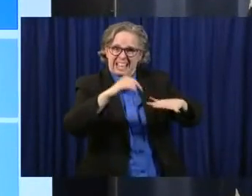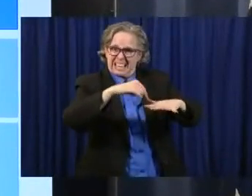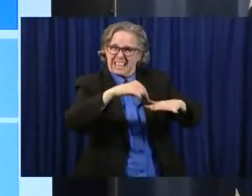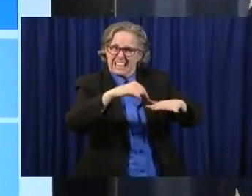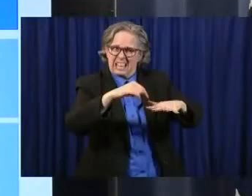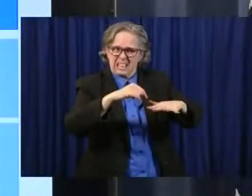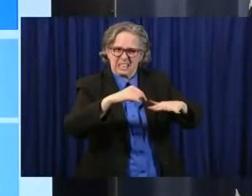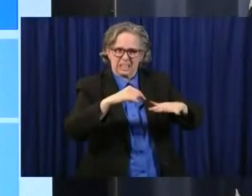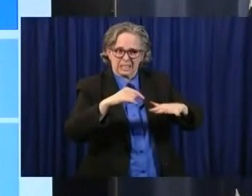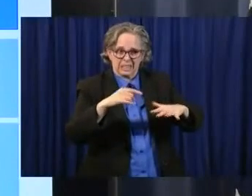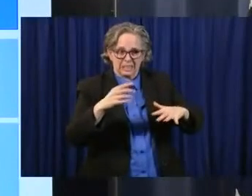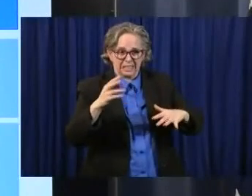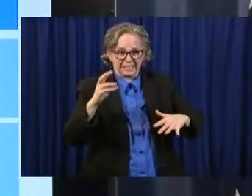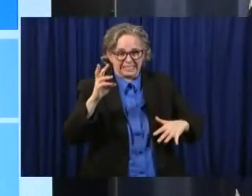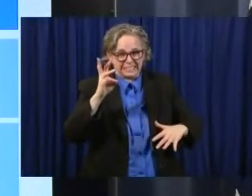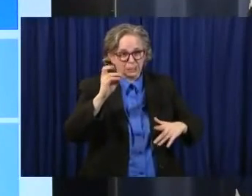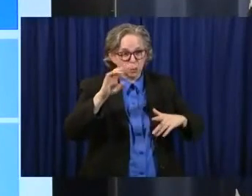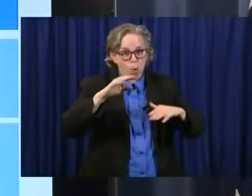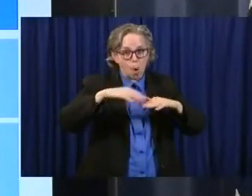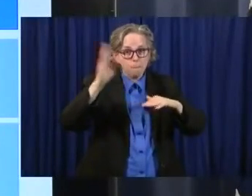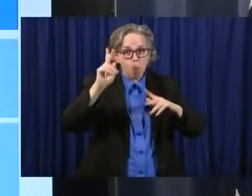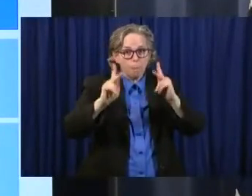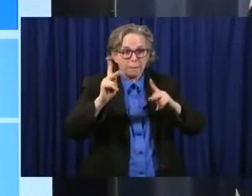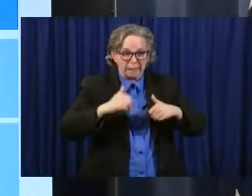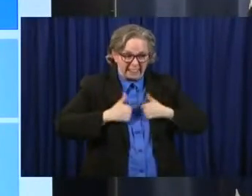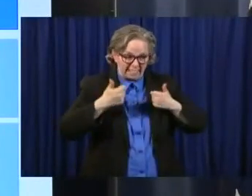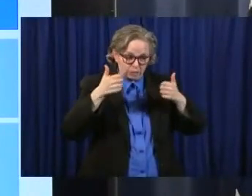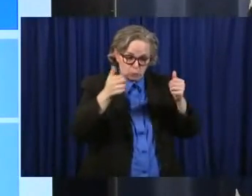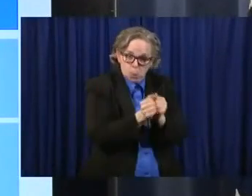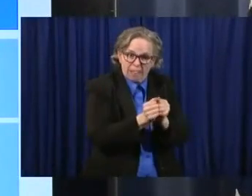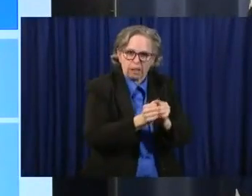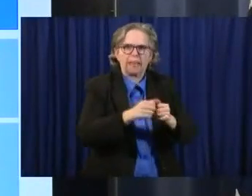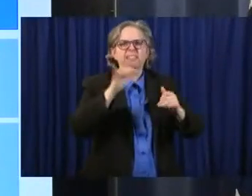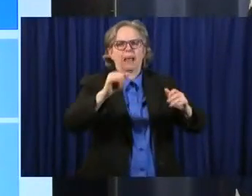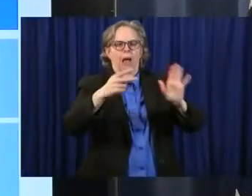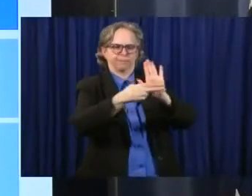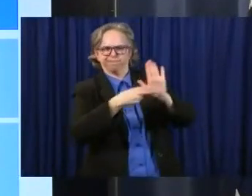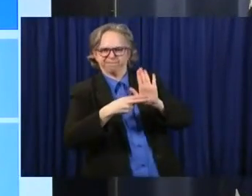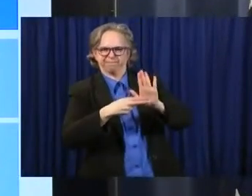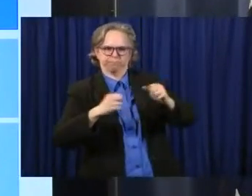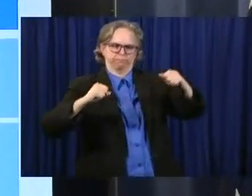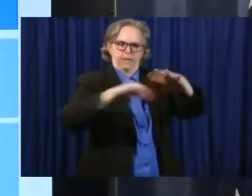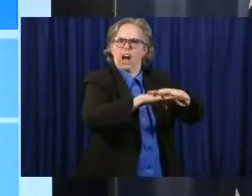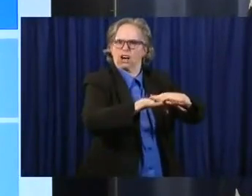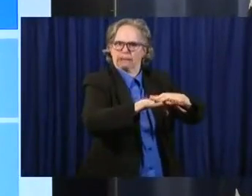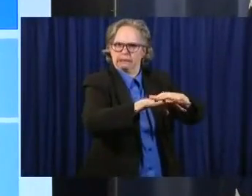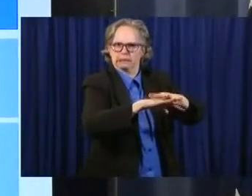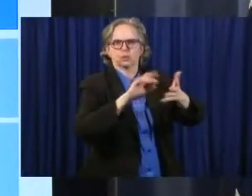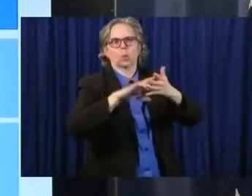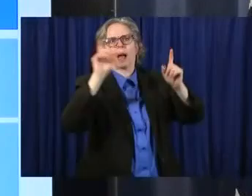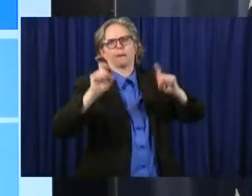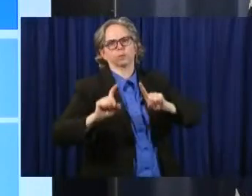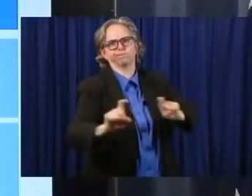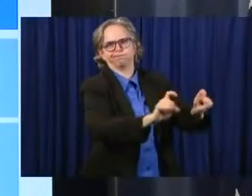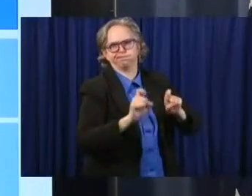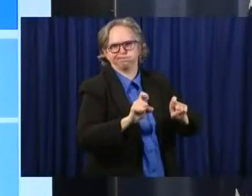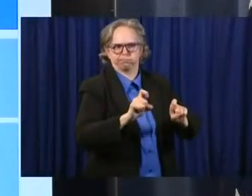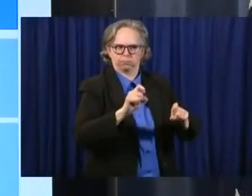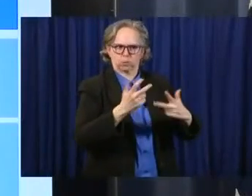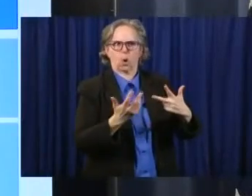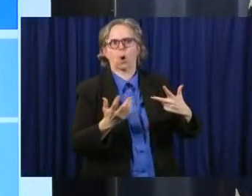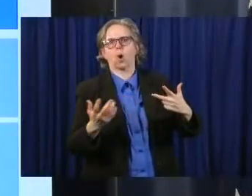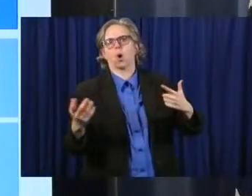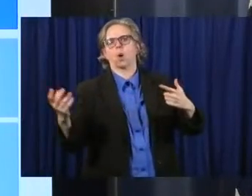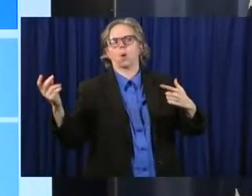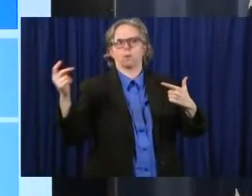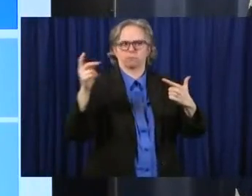And, of course, we know that makes you more at high risk because it's easier to spread infection. And this is often places where people